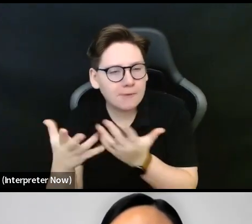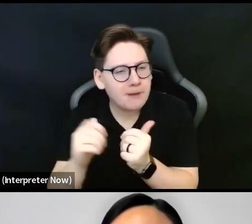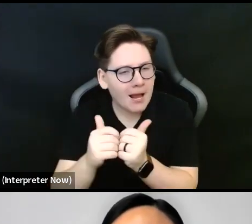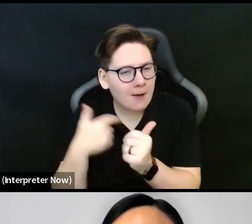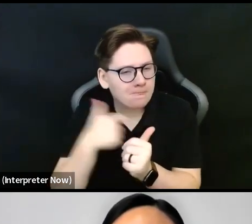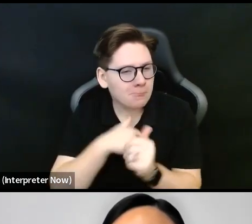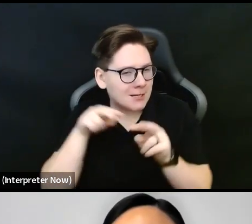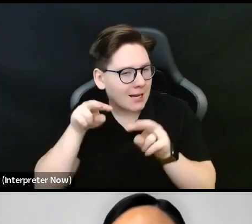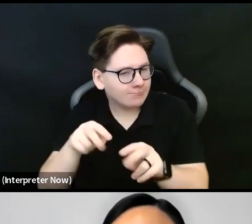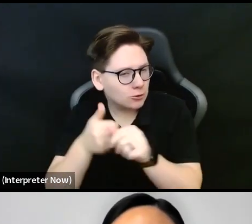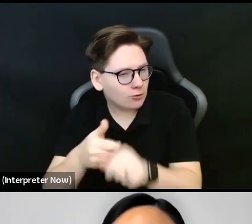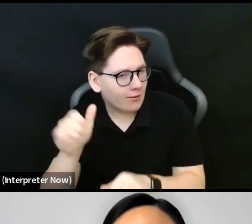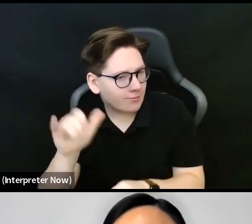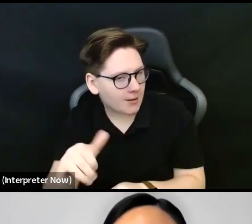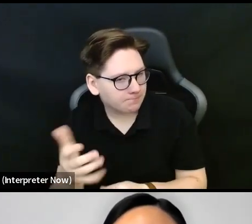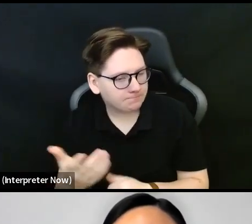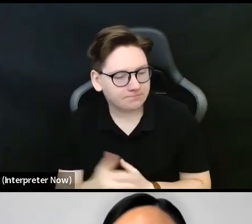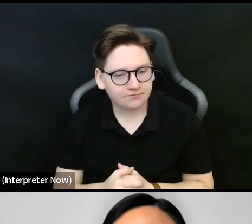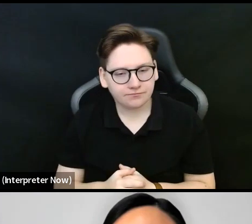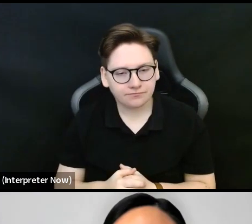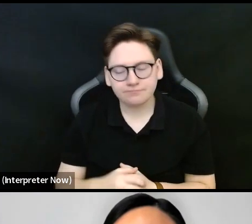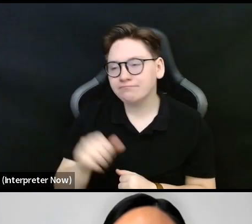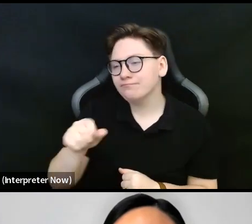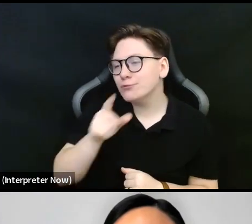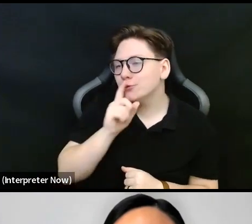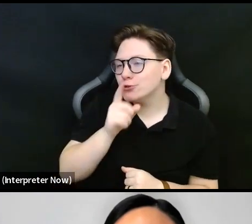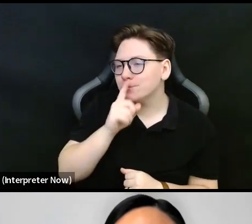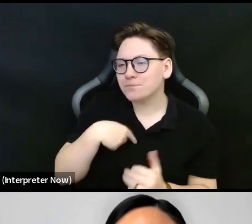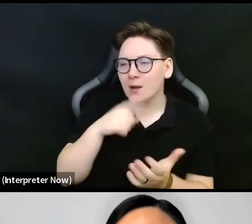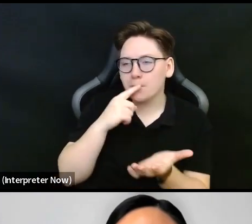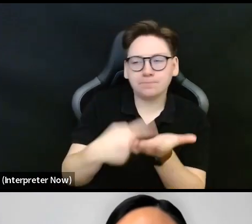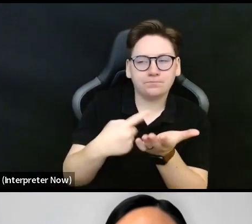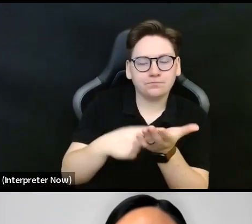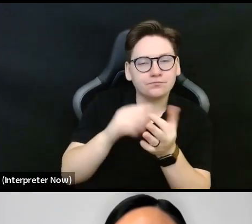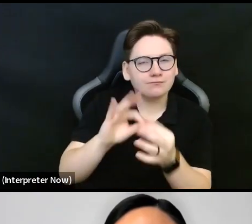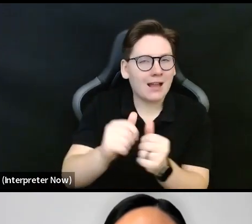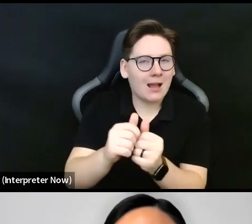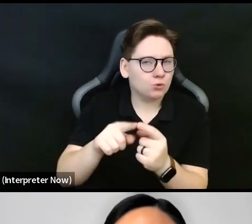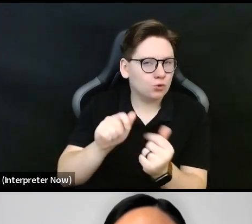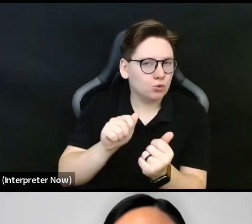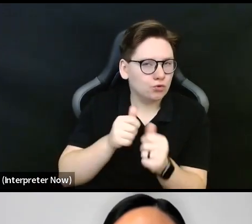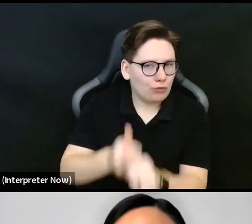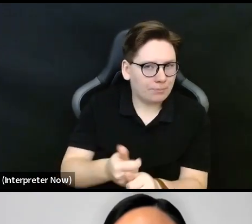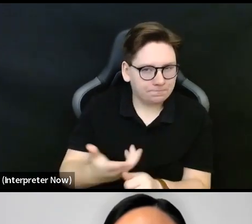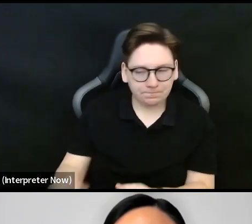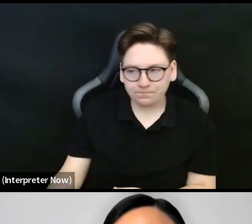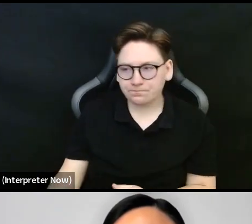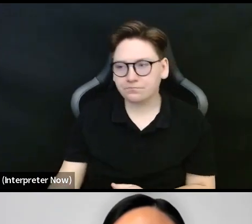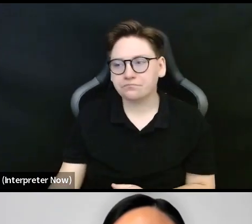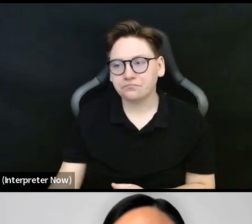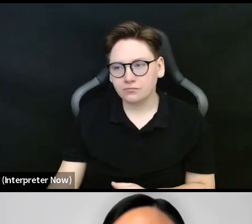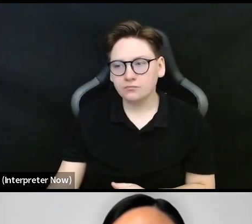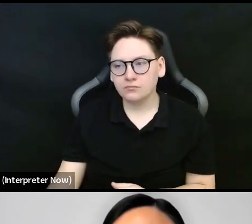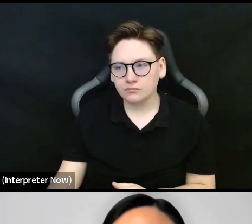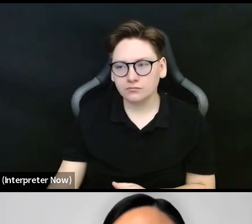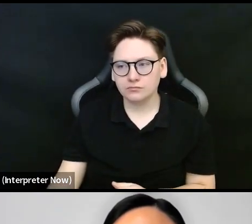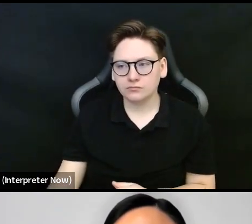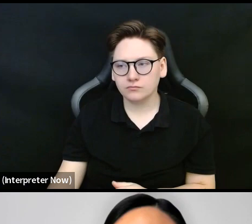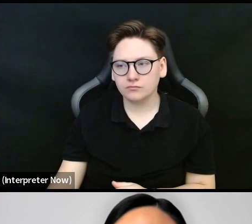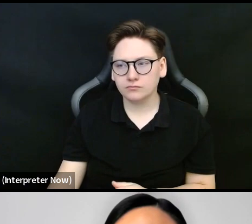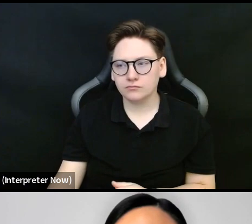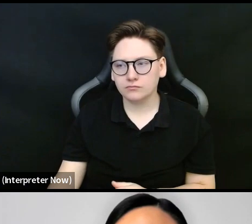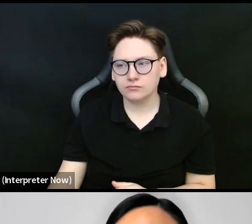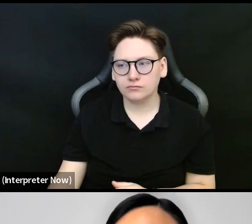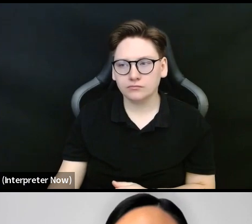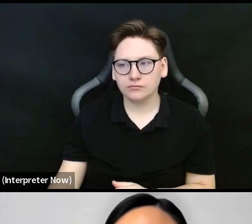Great. So yeah, I'll address the tracking question here. So you don't need to have the